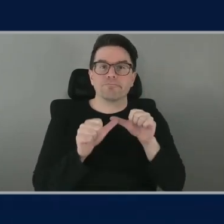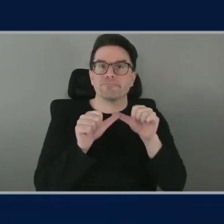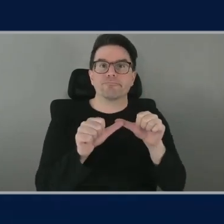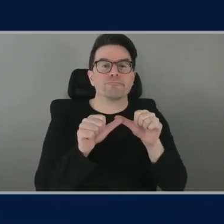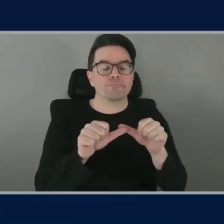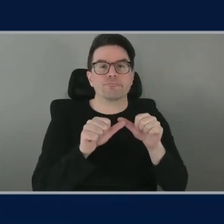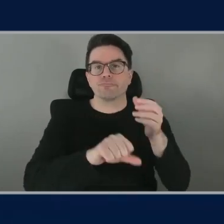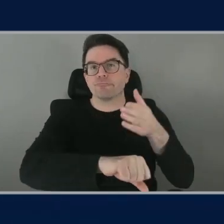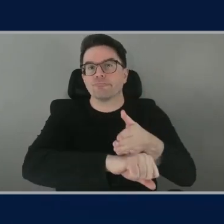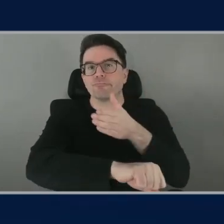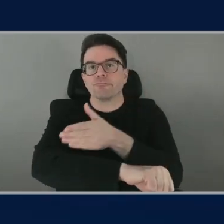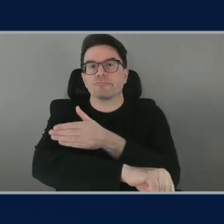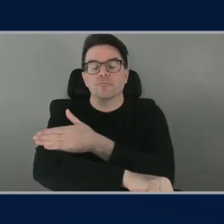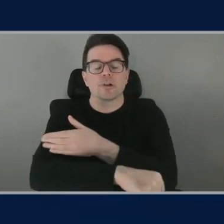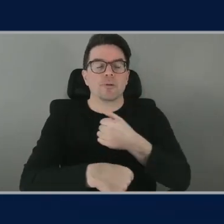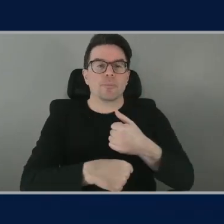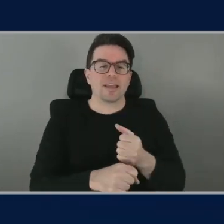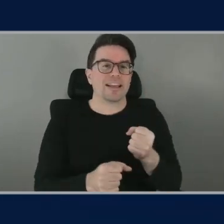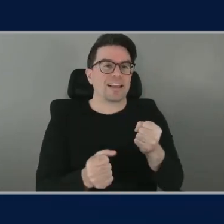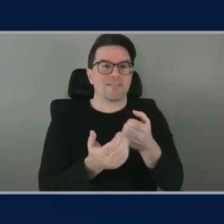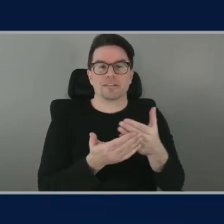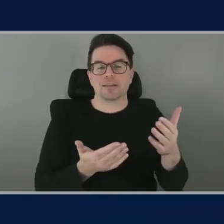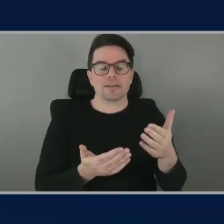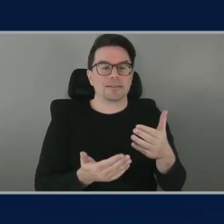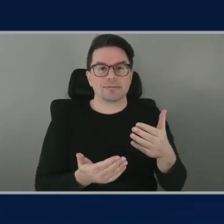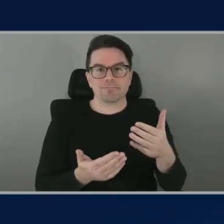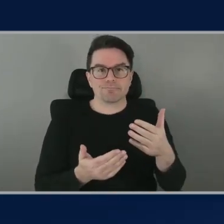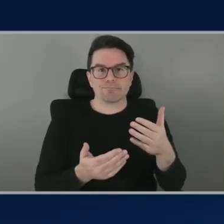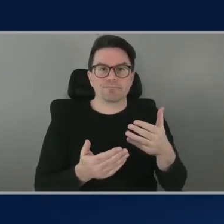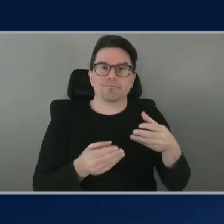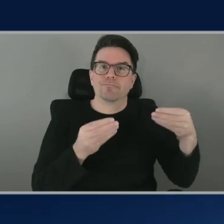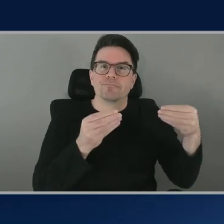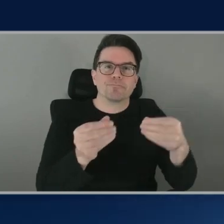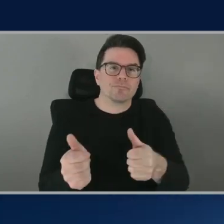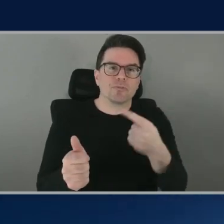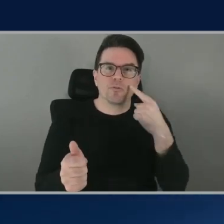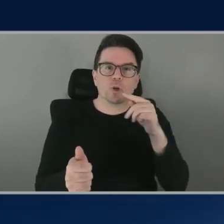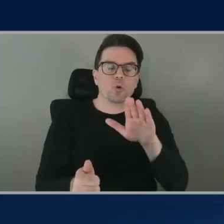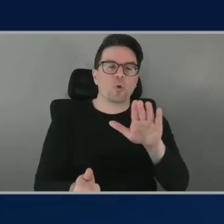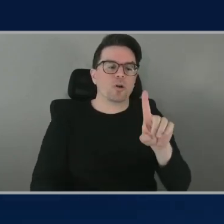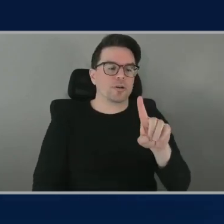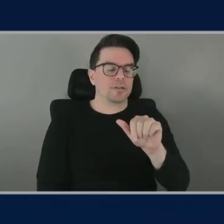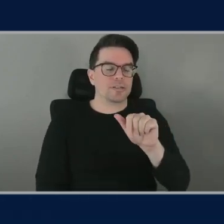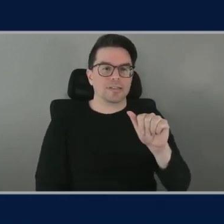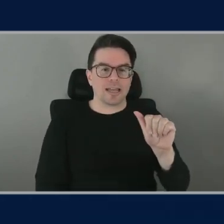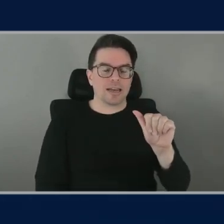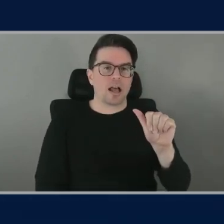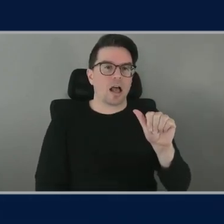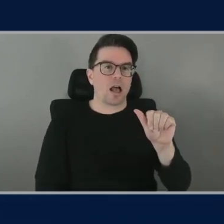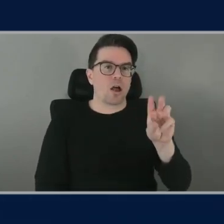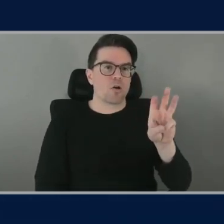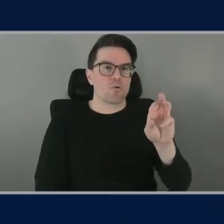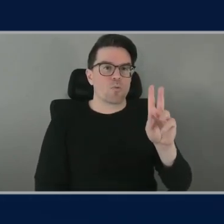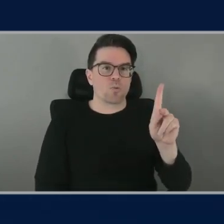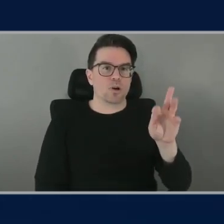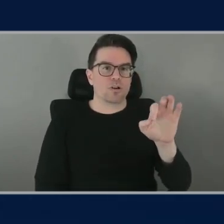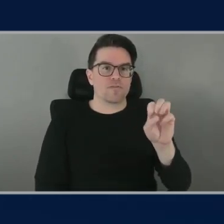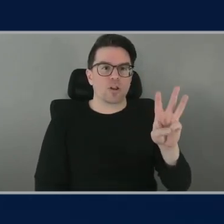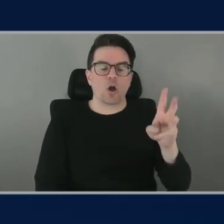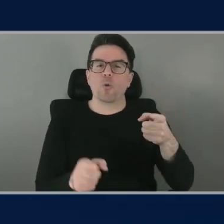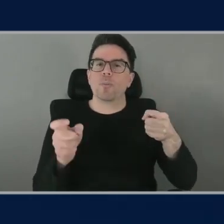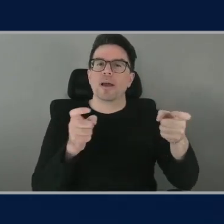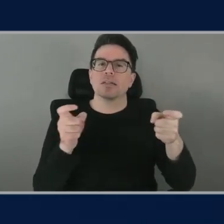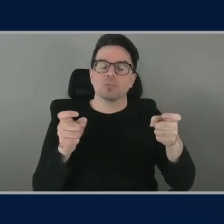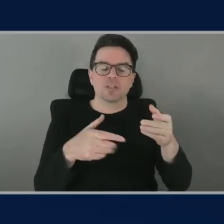and um ease your metadata workflow management um so yeah share your feedback with us and um we're always